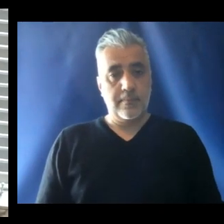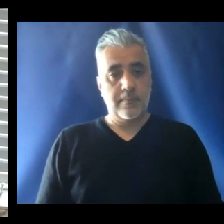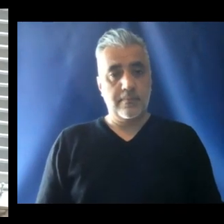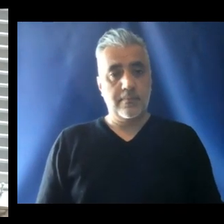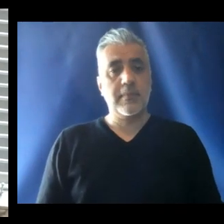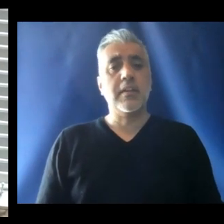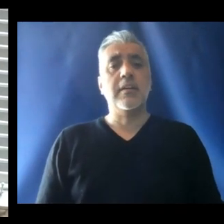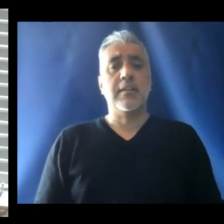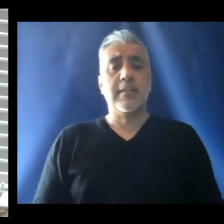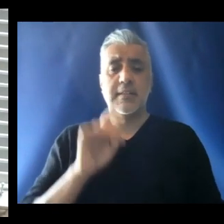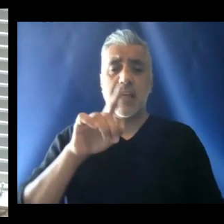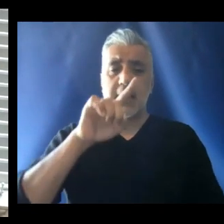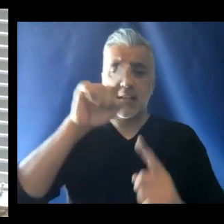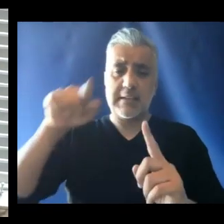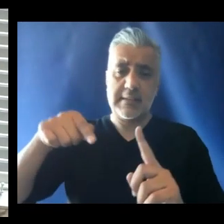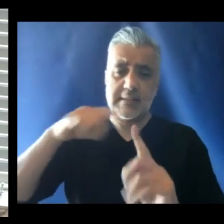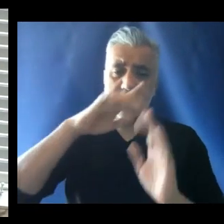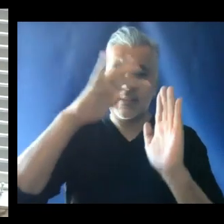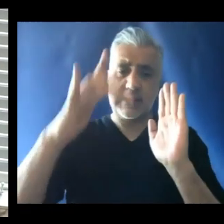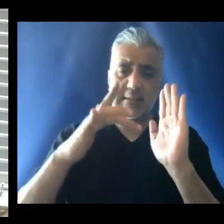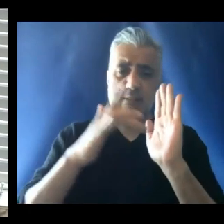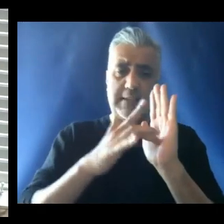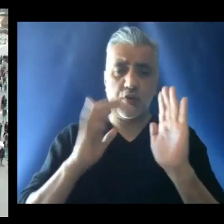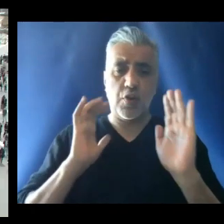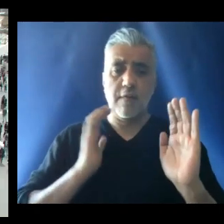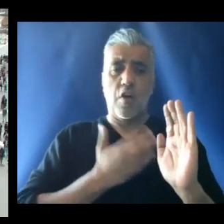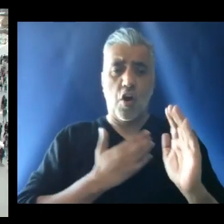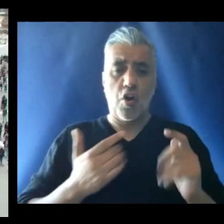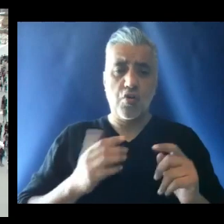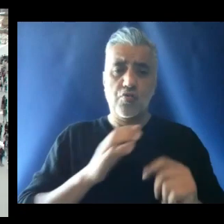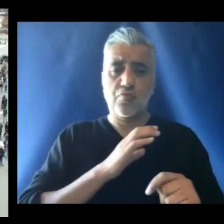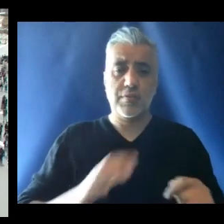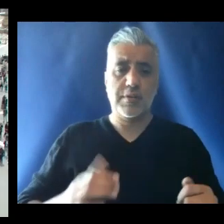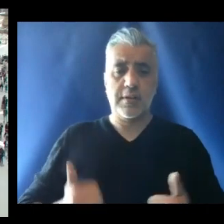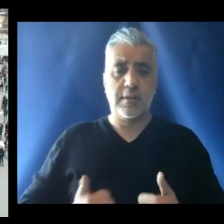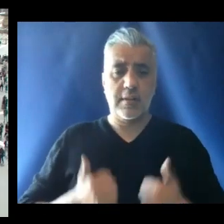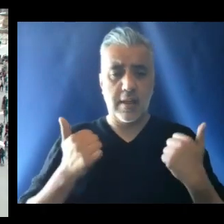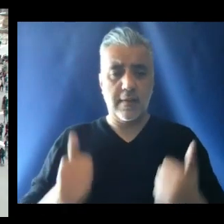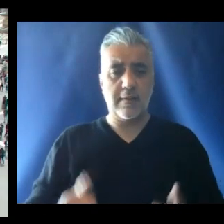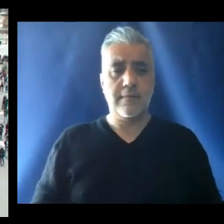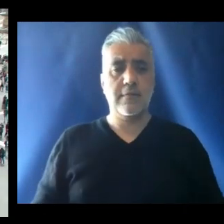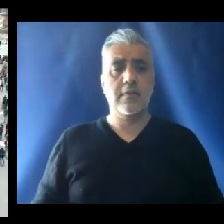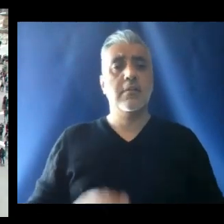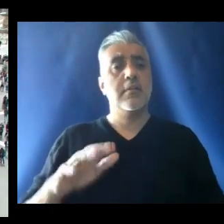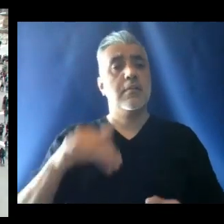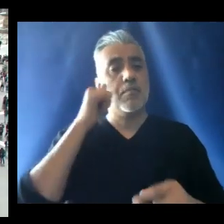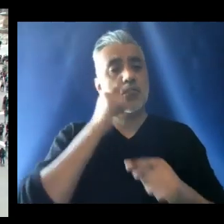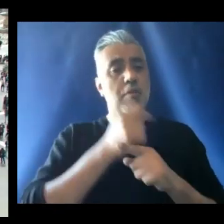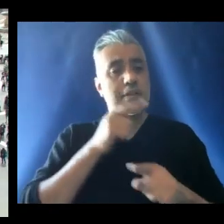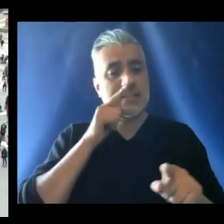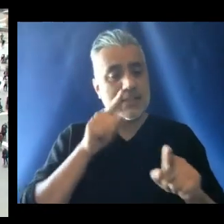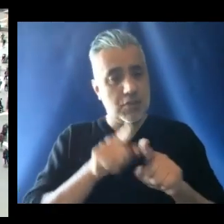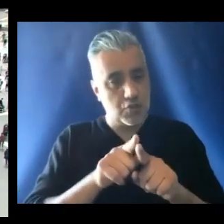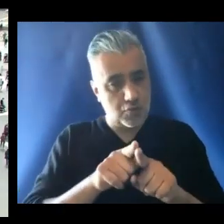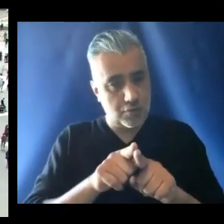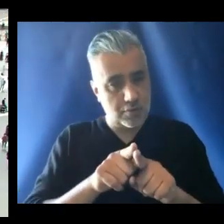That is the center of our Christian life. brothers and sisters,